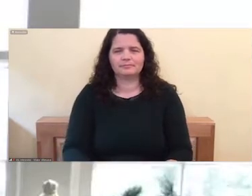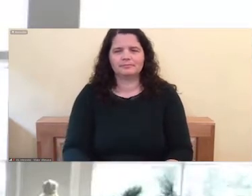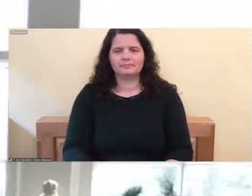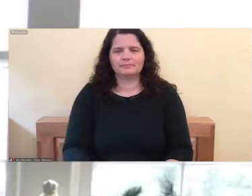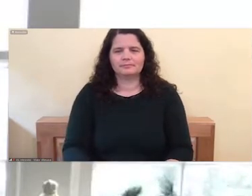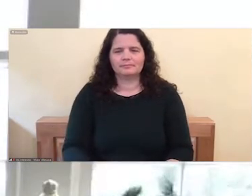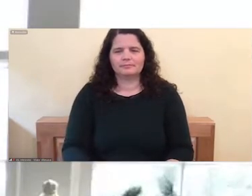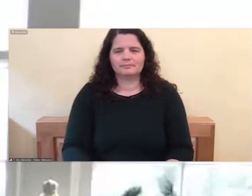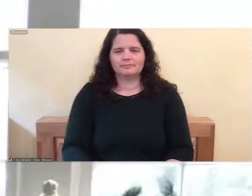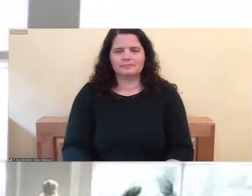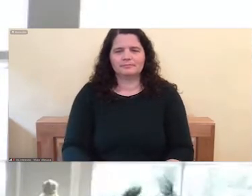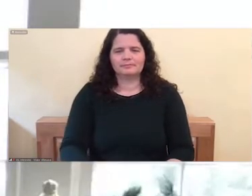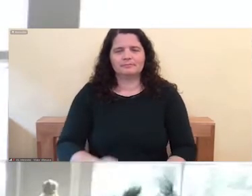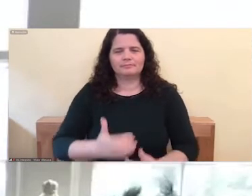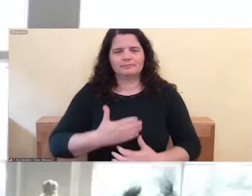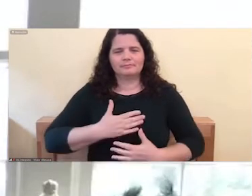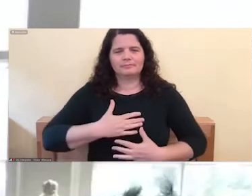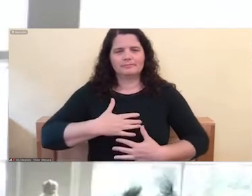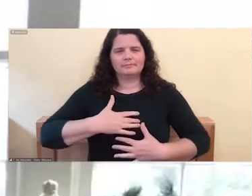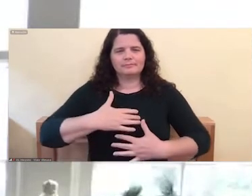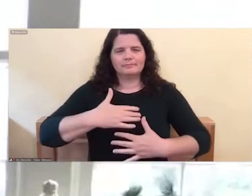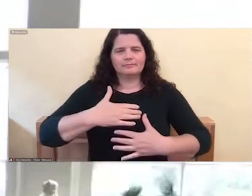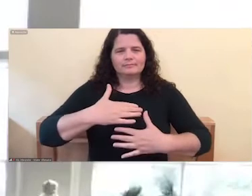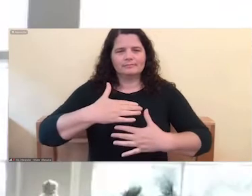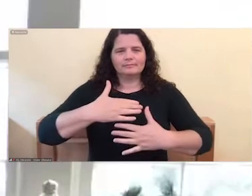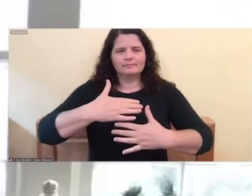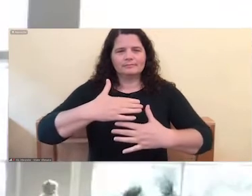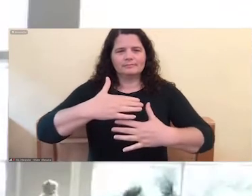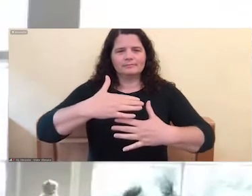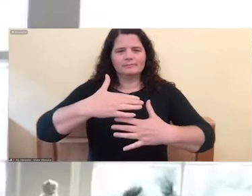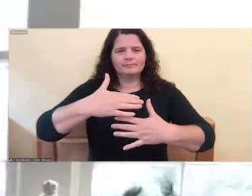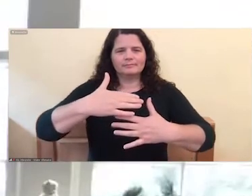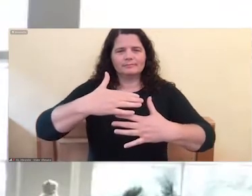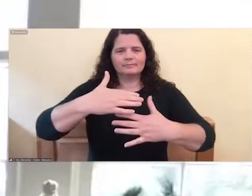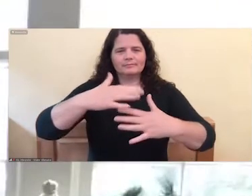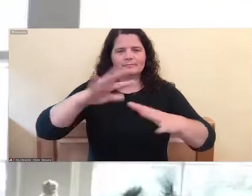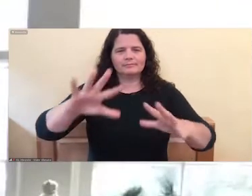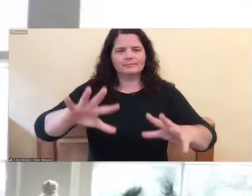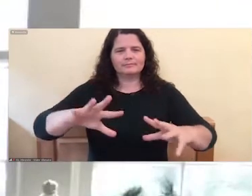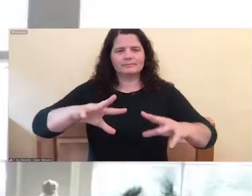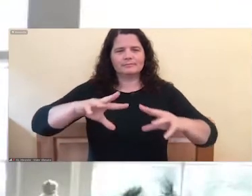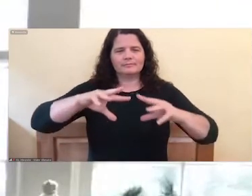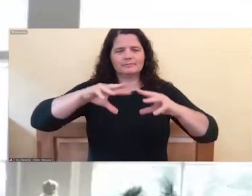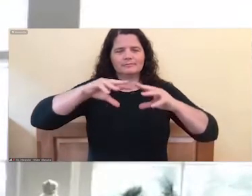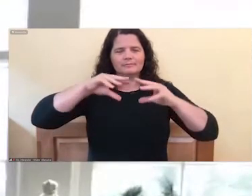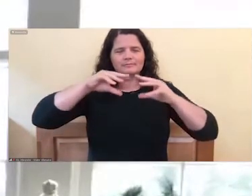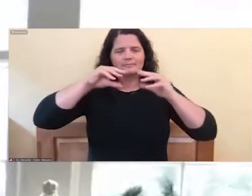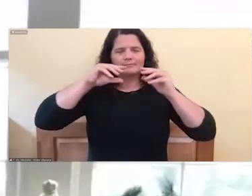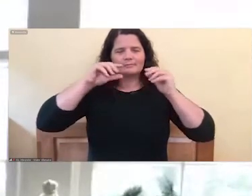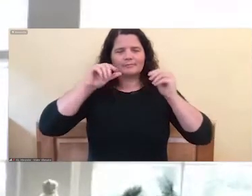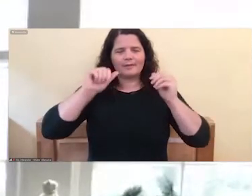And breathing in, Taking in the nourishment of the air.